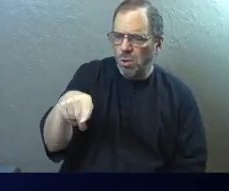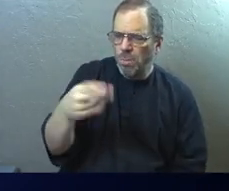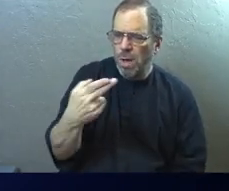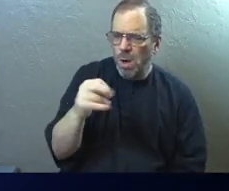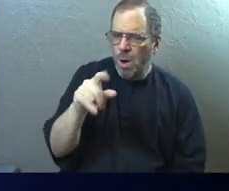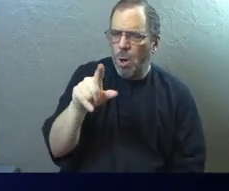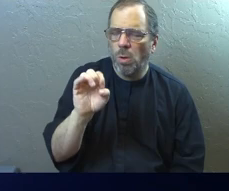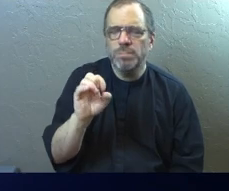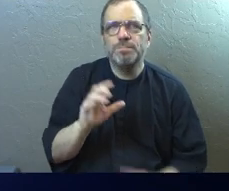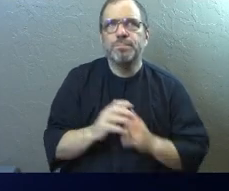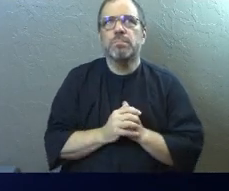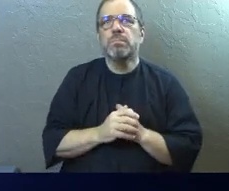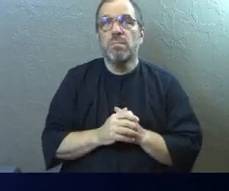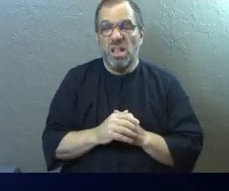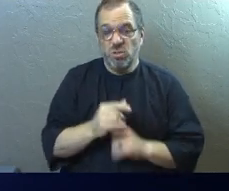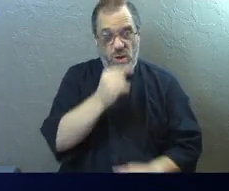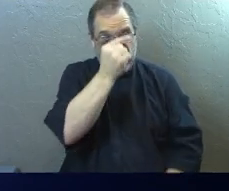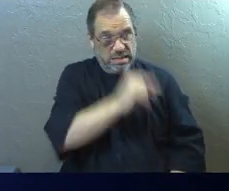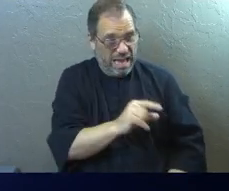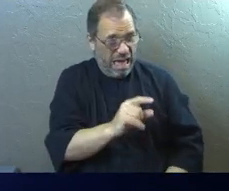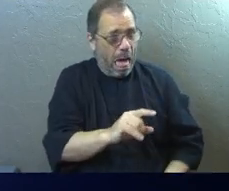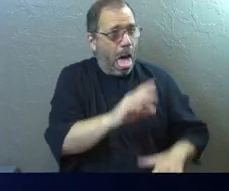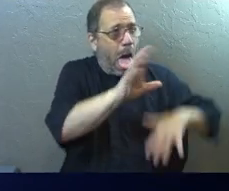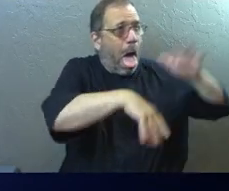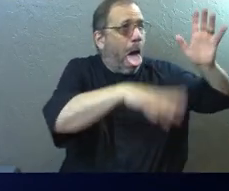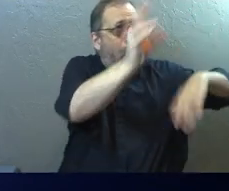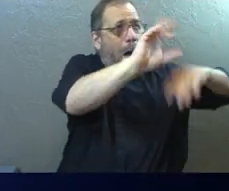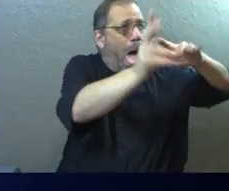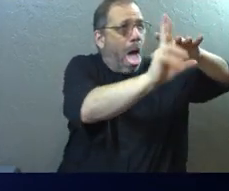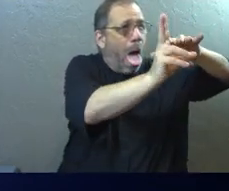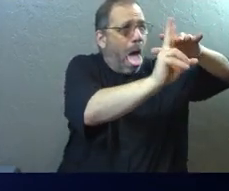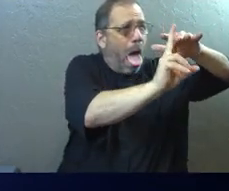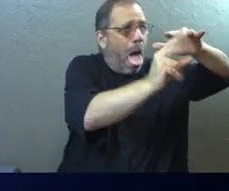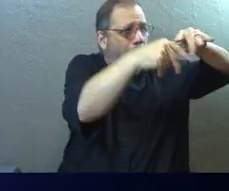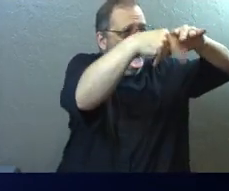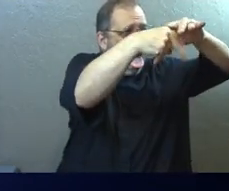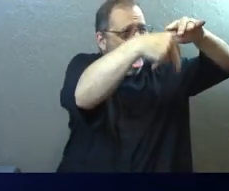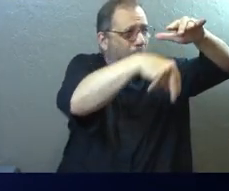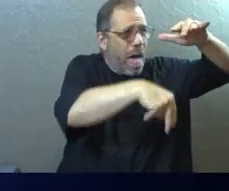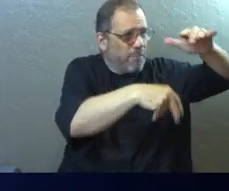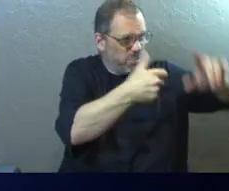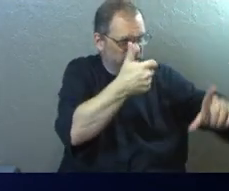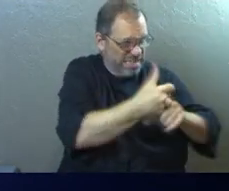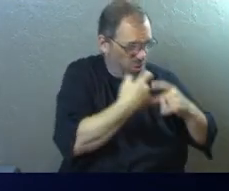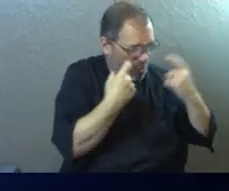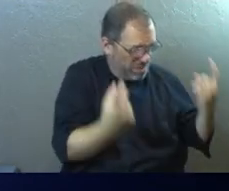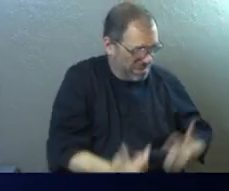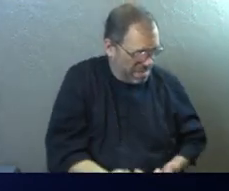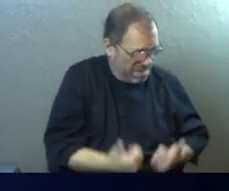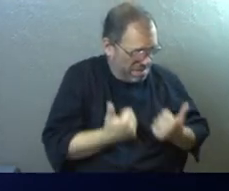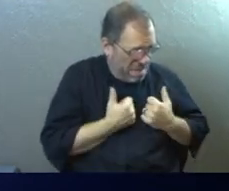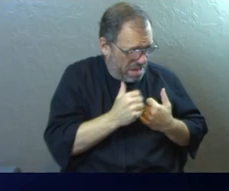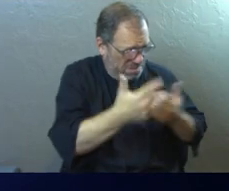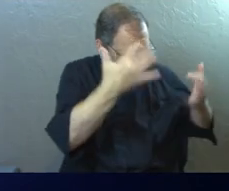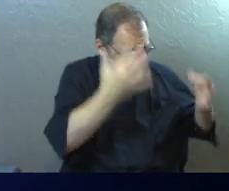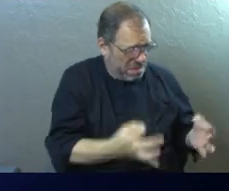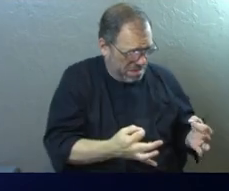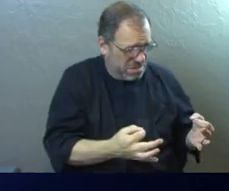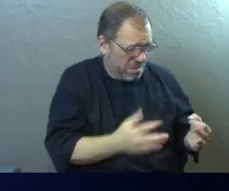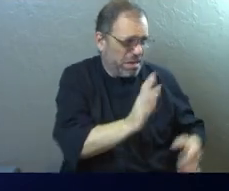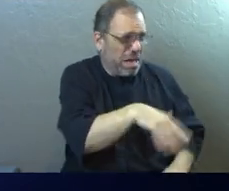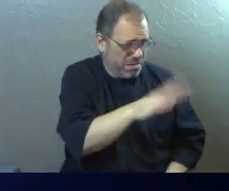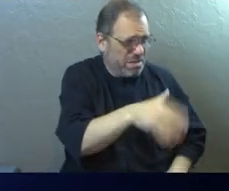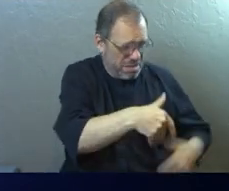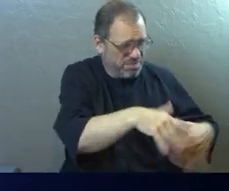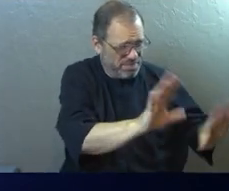the thinking goes. Well, that Gentile who's drowning in the sea, you know, his own sinful lifestyle and his choices are probably what